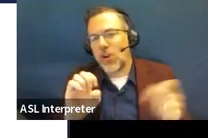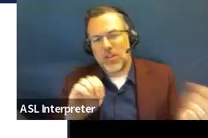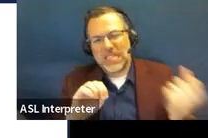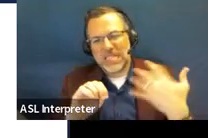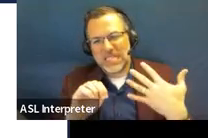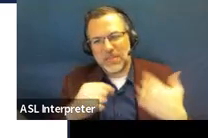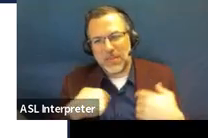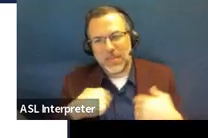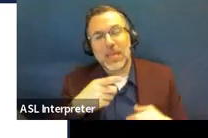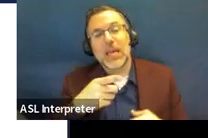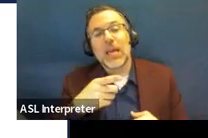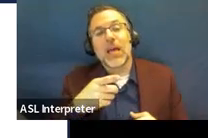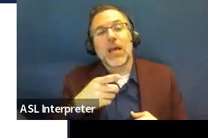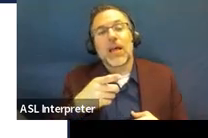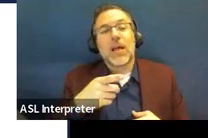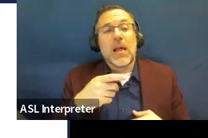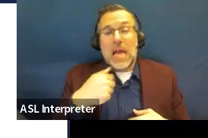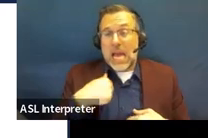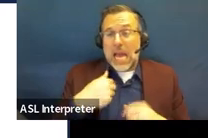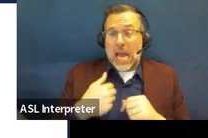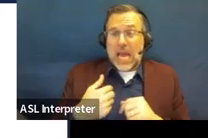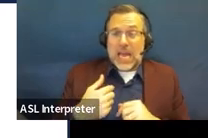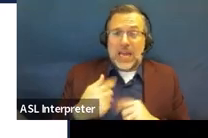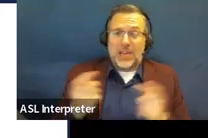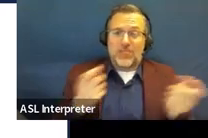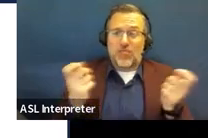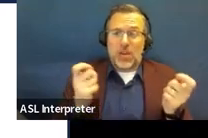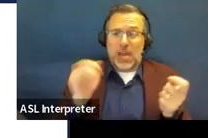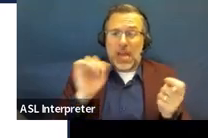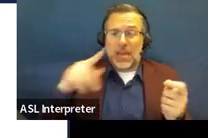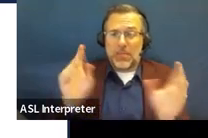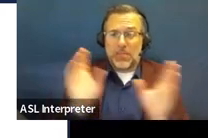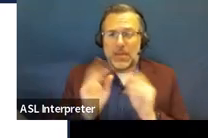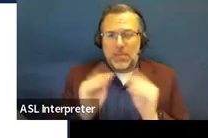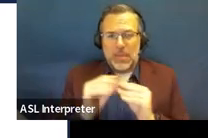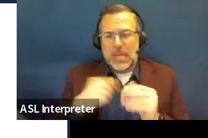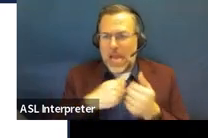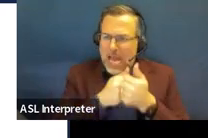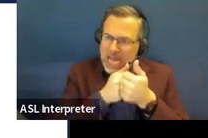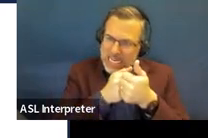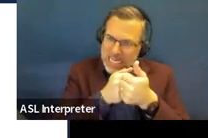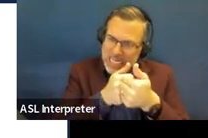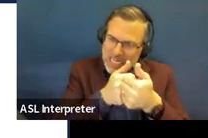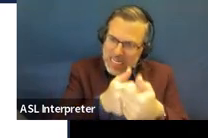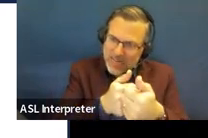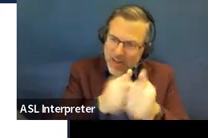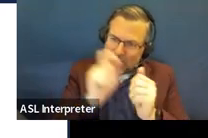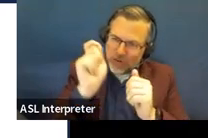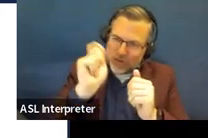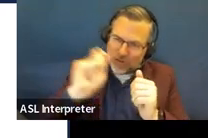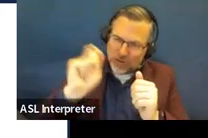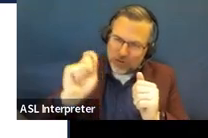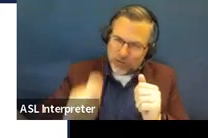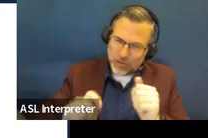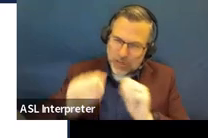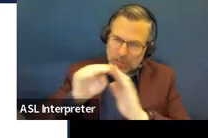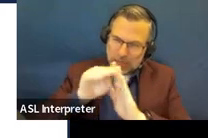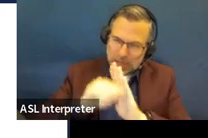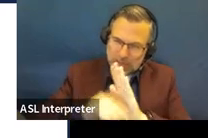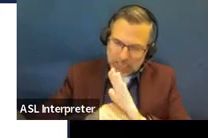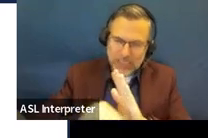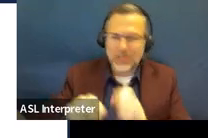running my IEP meetings, I lived and died by my checklist to make sure that everything was being covered at the same,